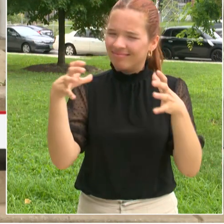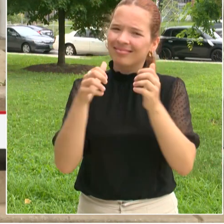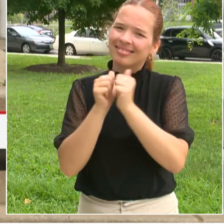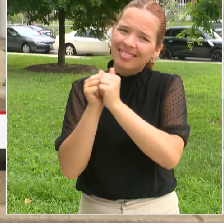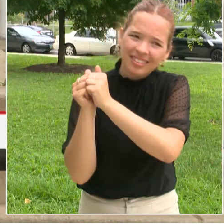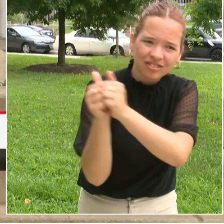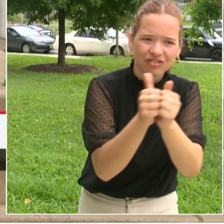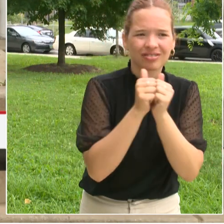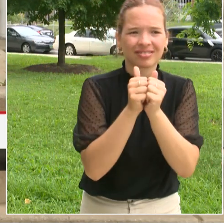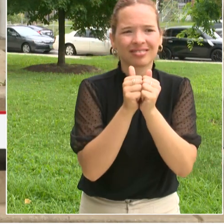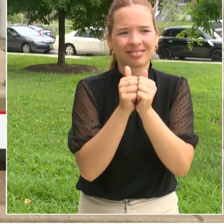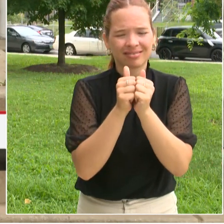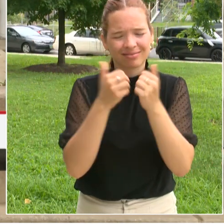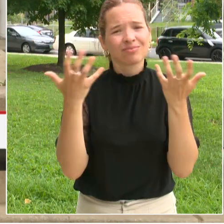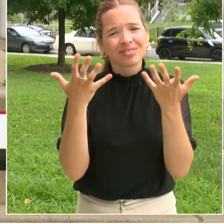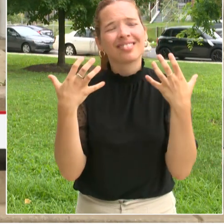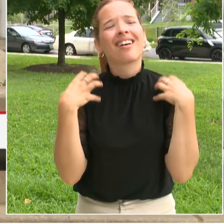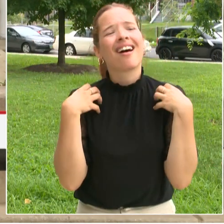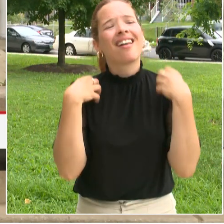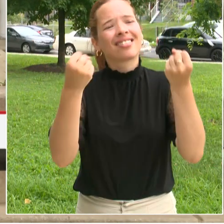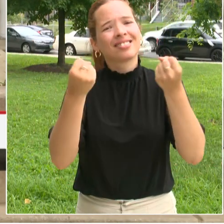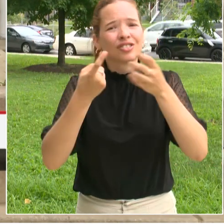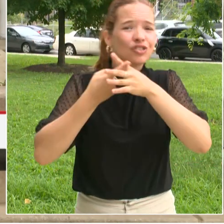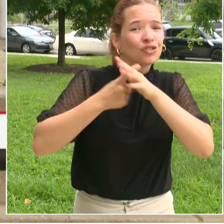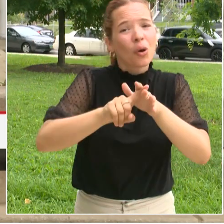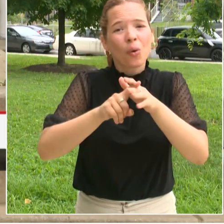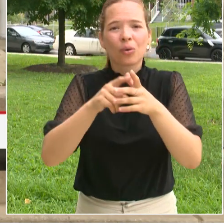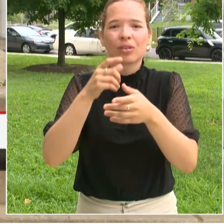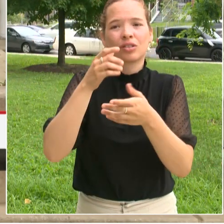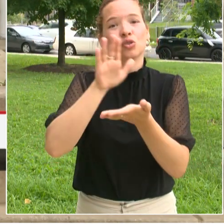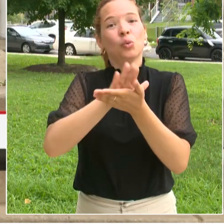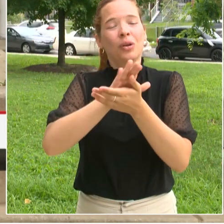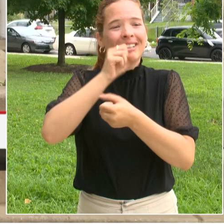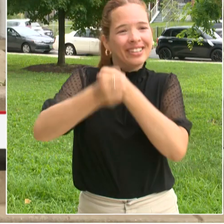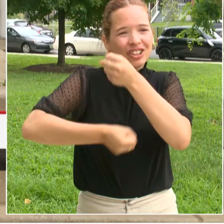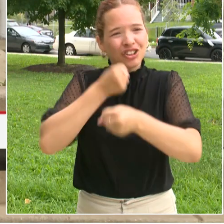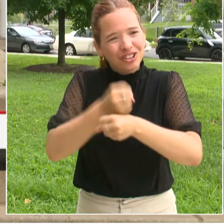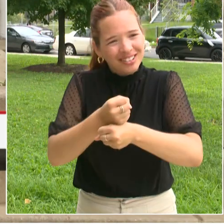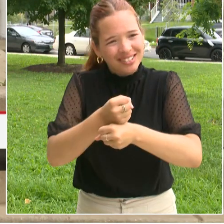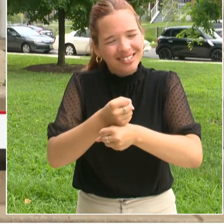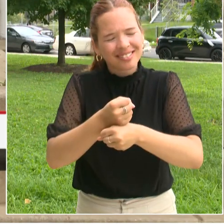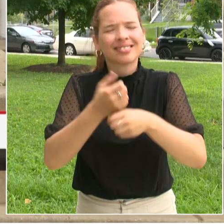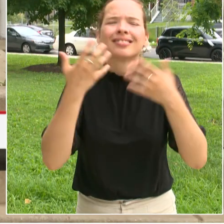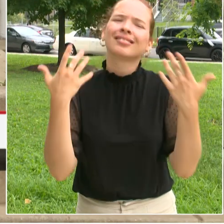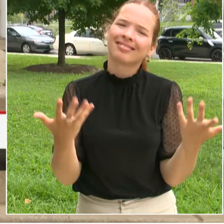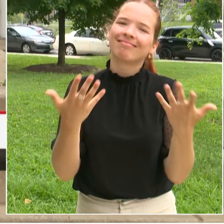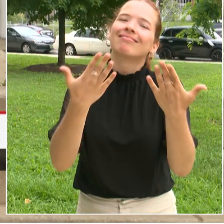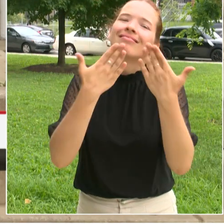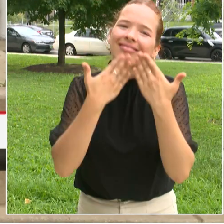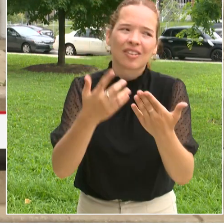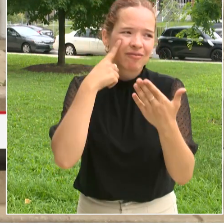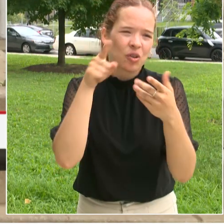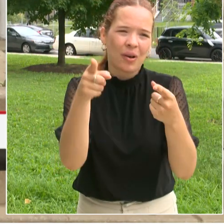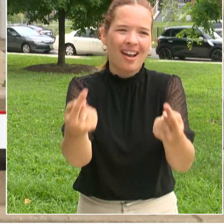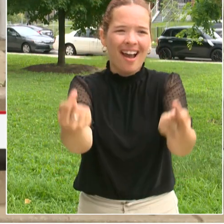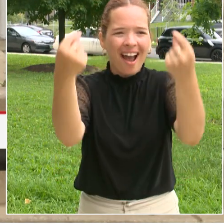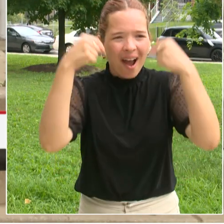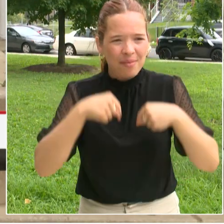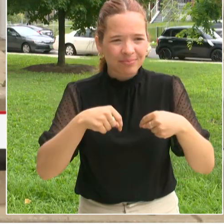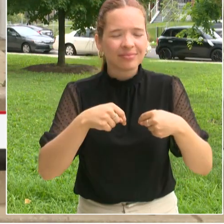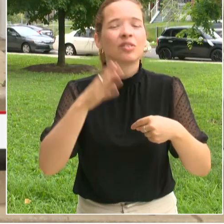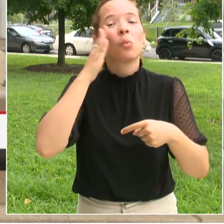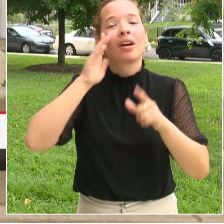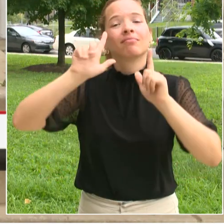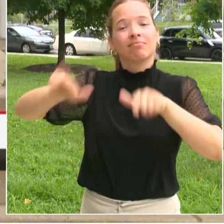of the school year. So I want to thank you for coming together for this really important moment and with that I will turn things over back to Dr.